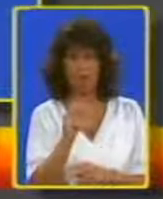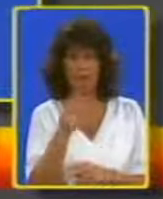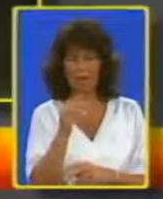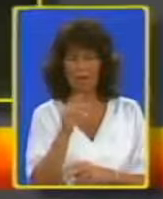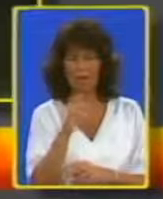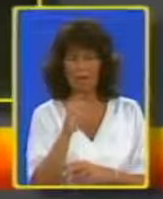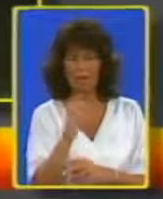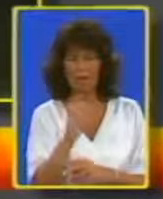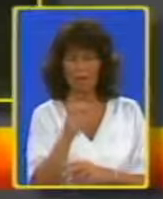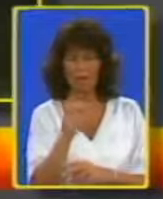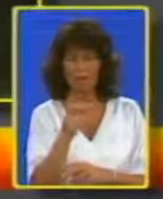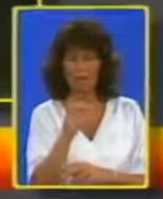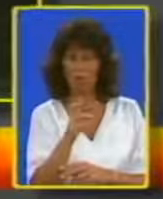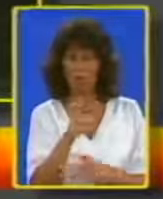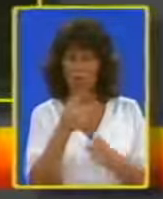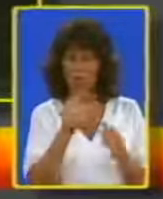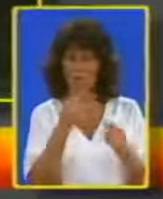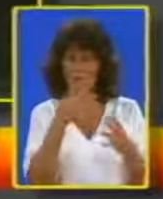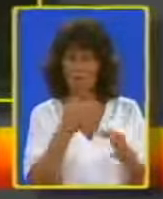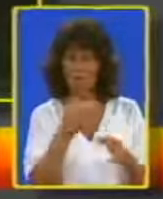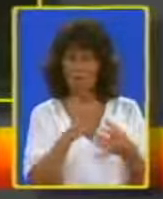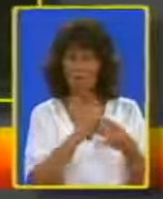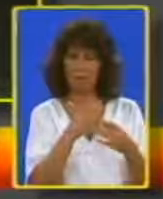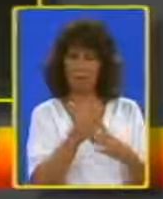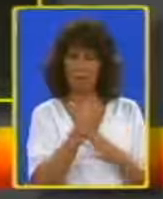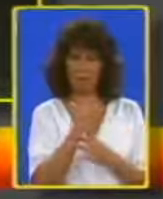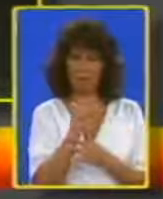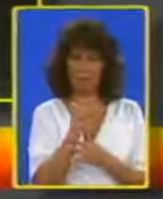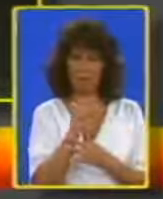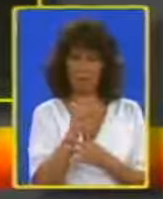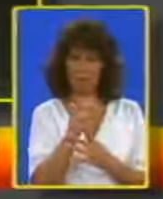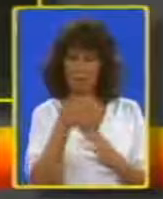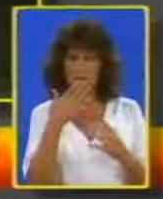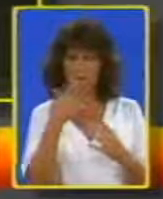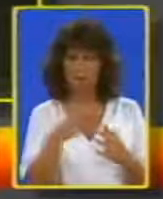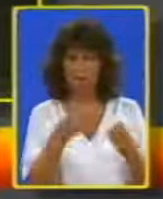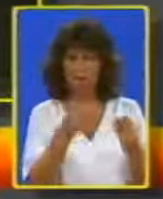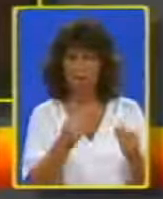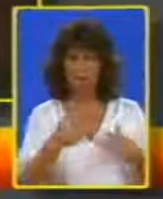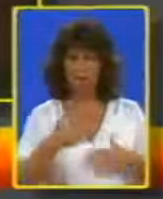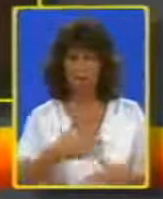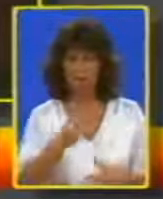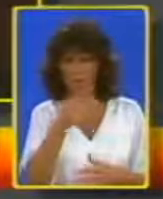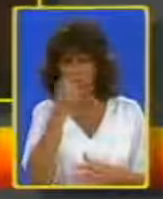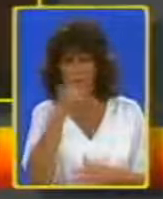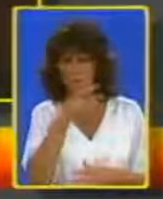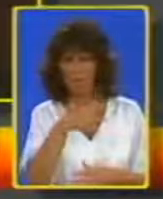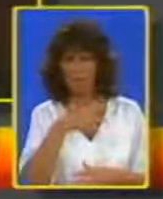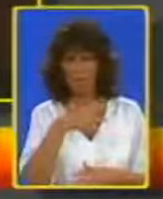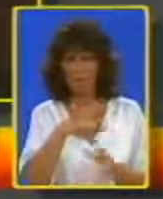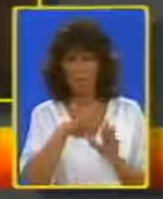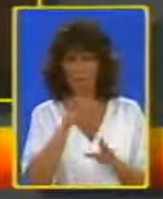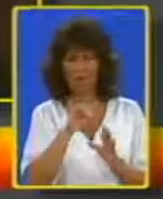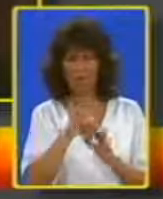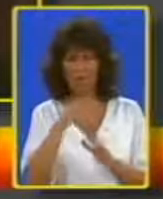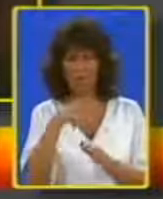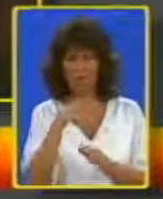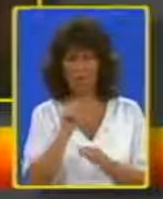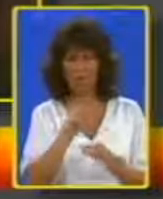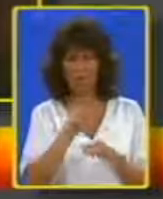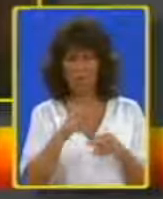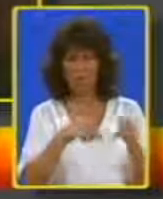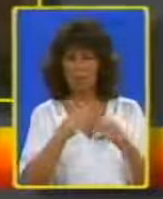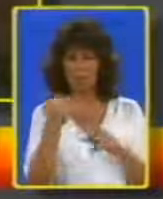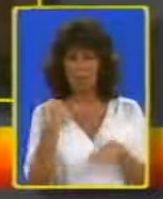the Hamilton County Coroner's Office is trying to determine if there's a link between Coleman and the badly decomposed body of a black woman found in this abandoned apartment building in